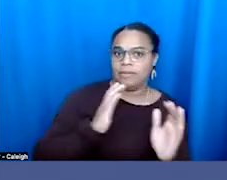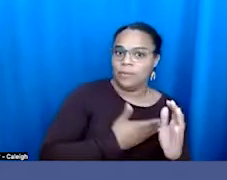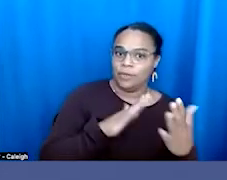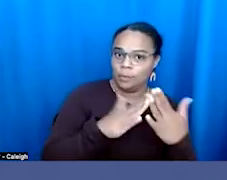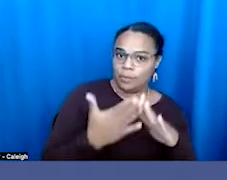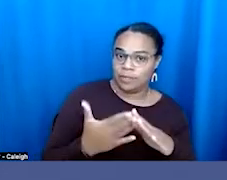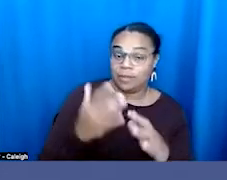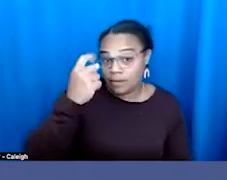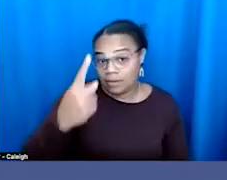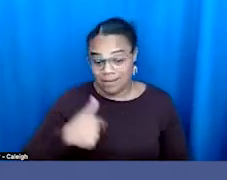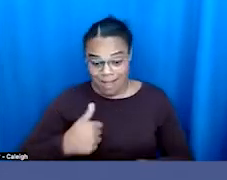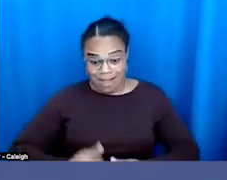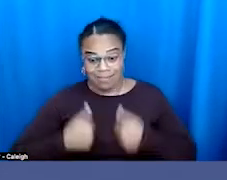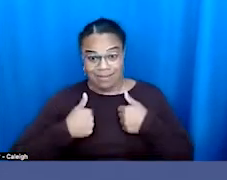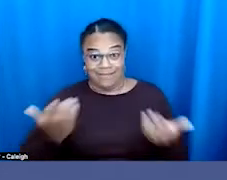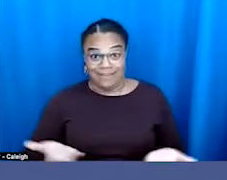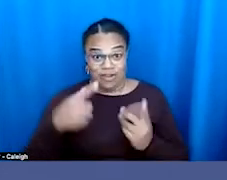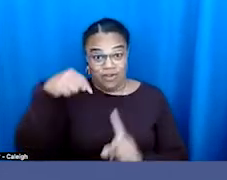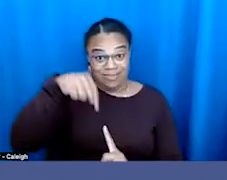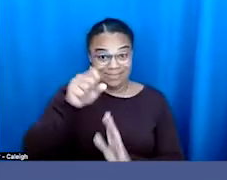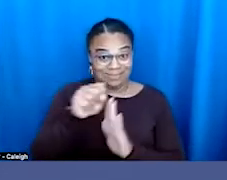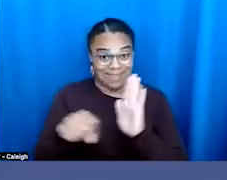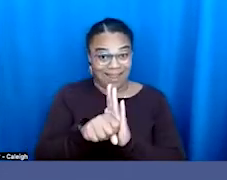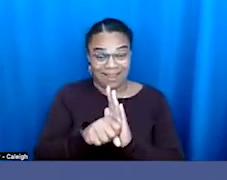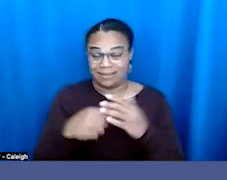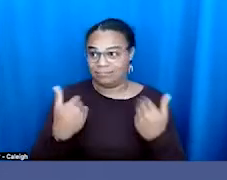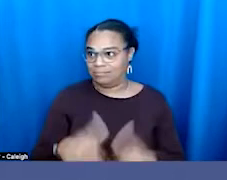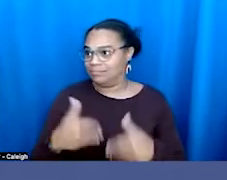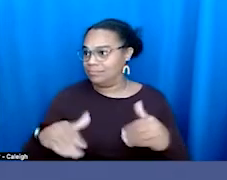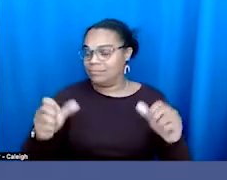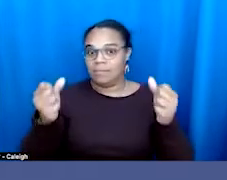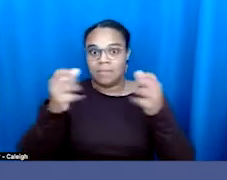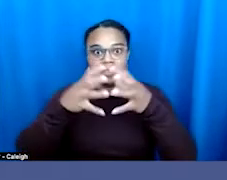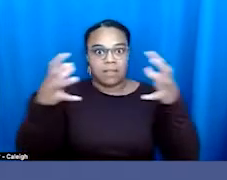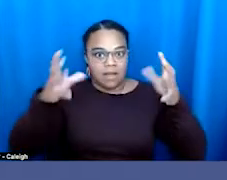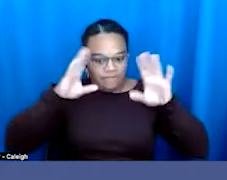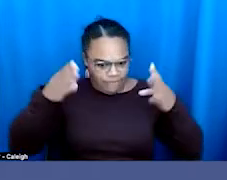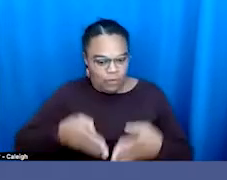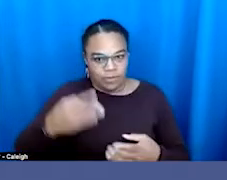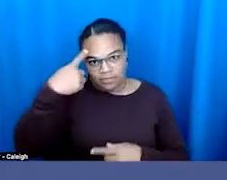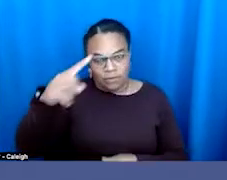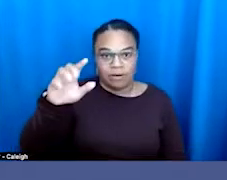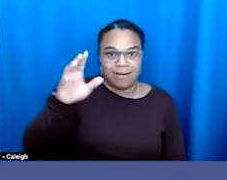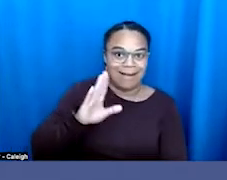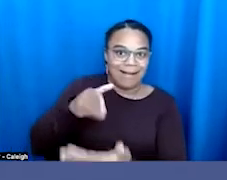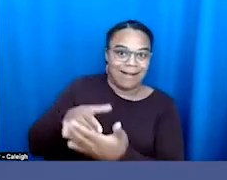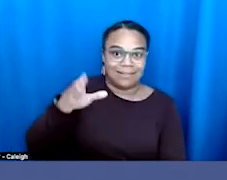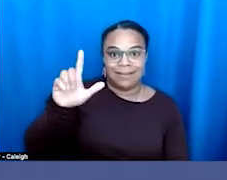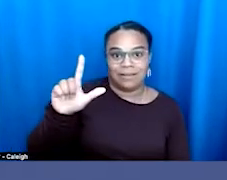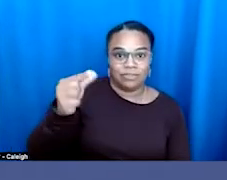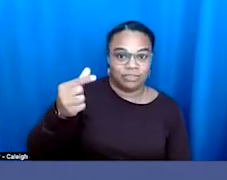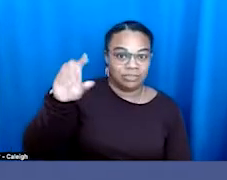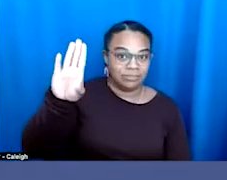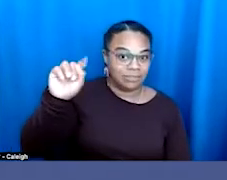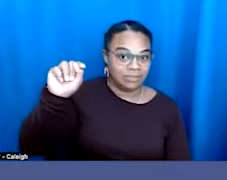that has become the focus of so much of the anti LGBTQ legislation, anti abortion legislation,